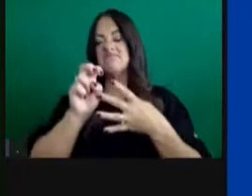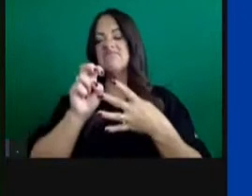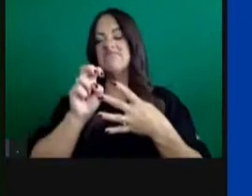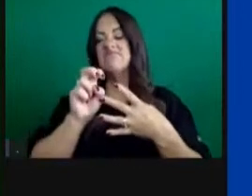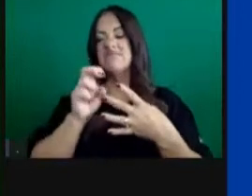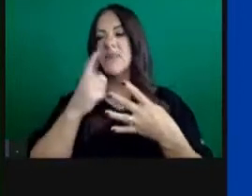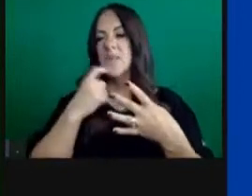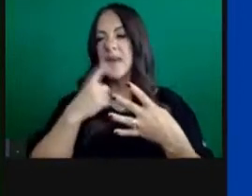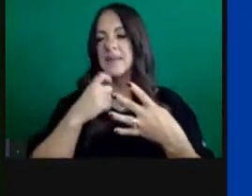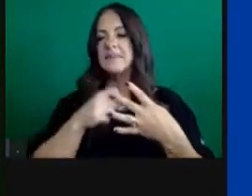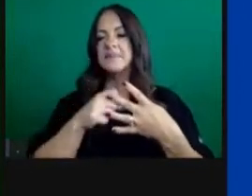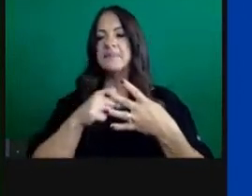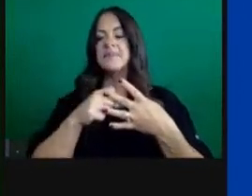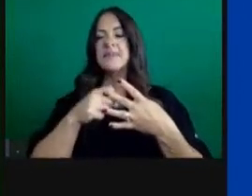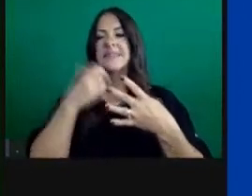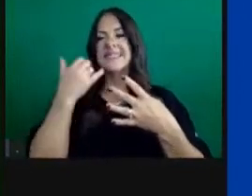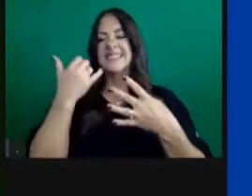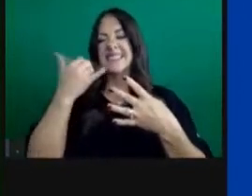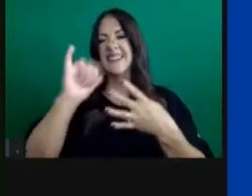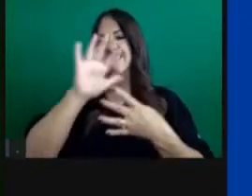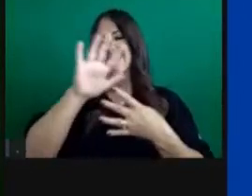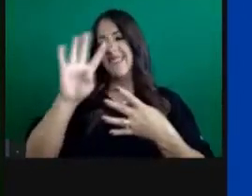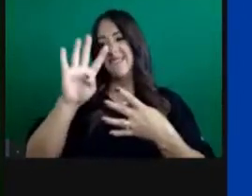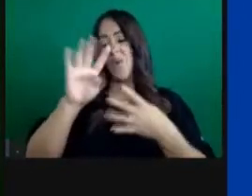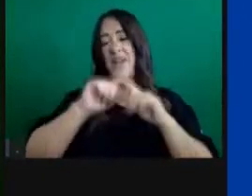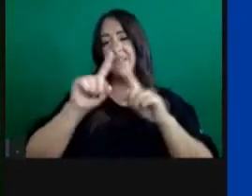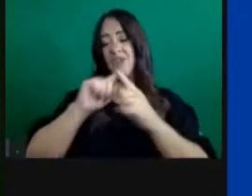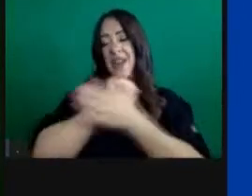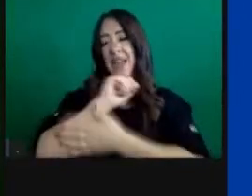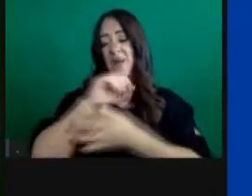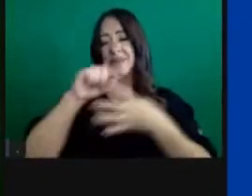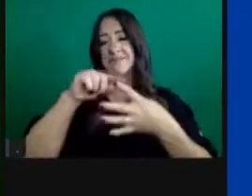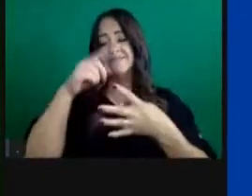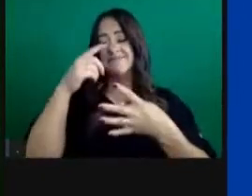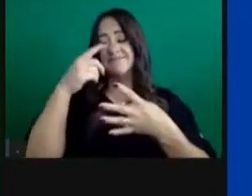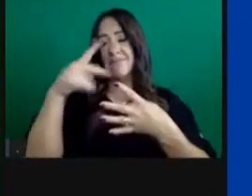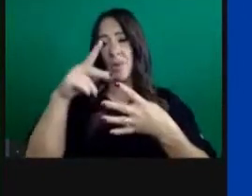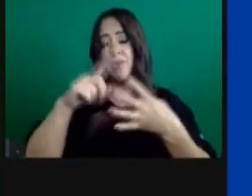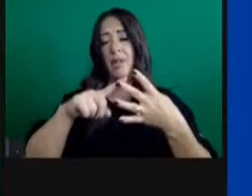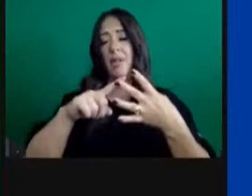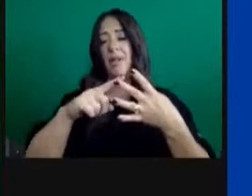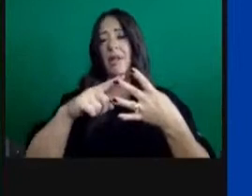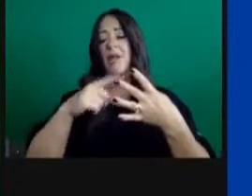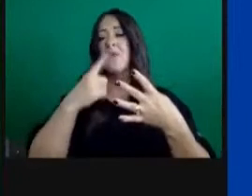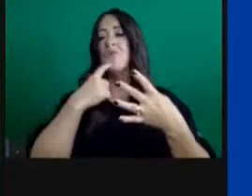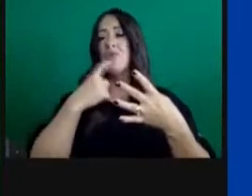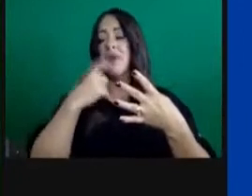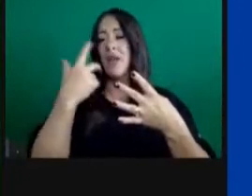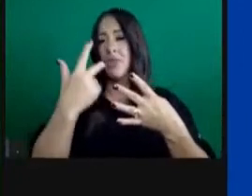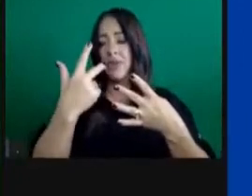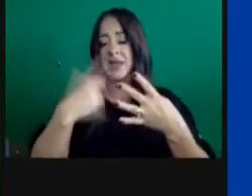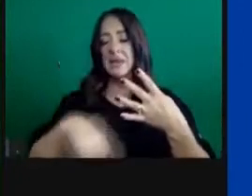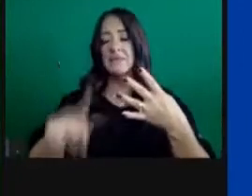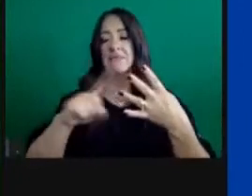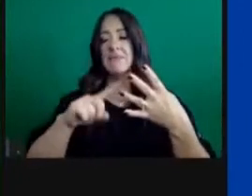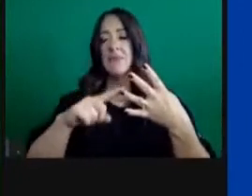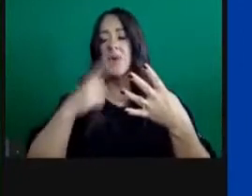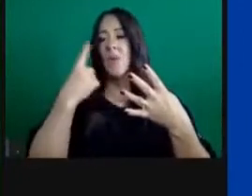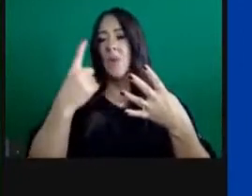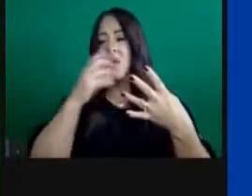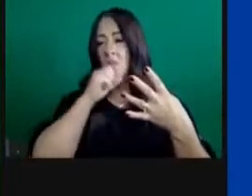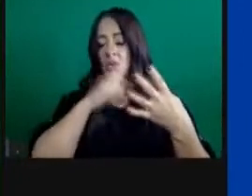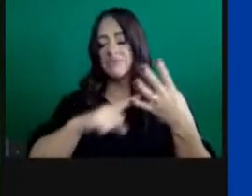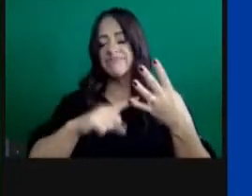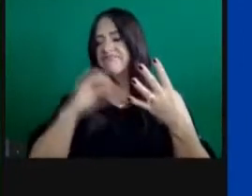today, 54 counties remain in purple, three in red with this addition of Humboldt, one in orange and zero in